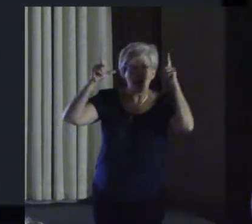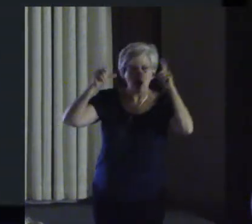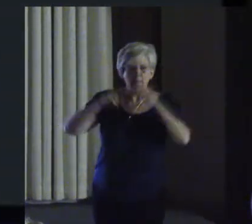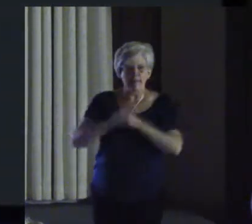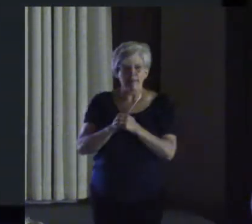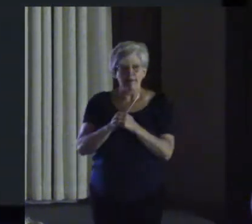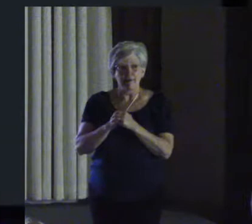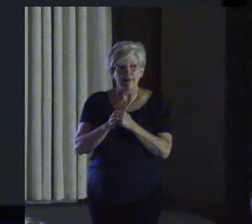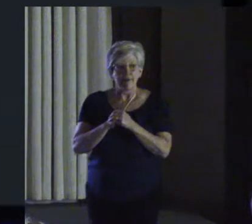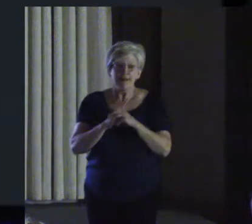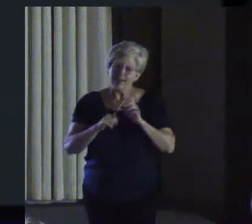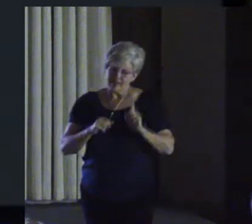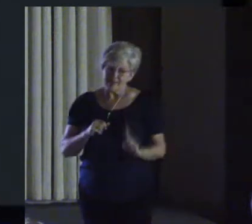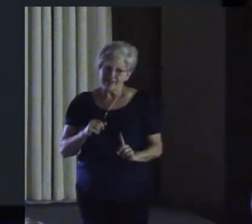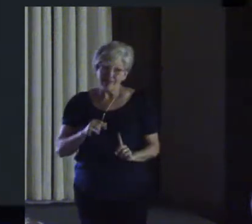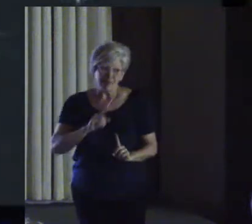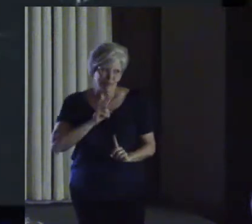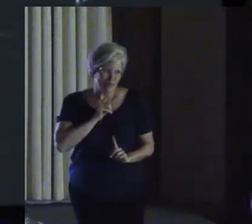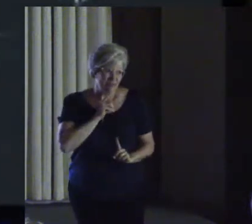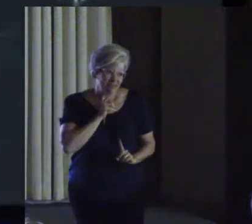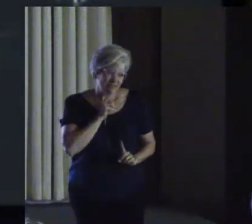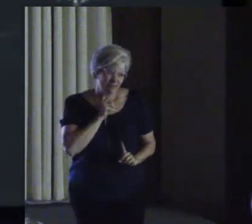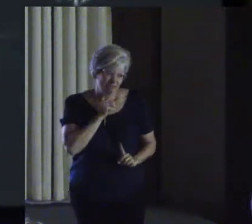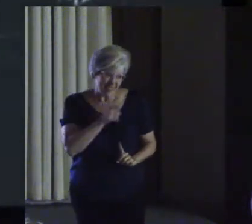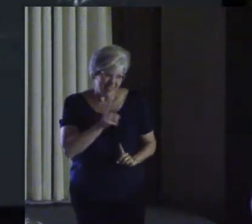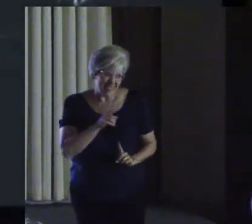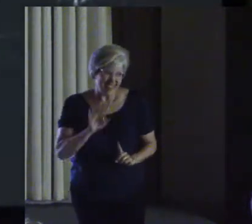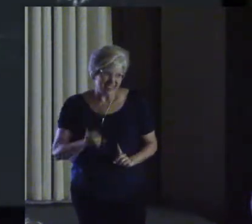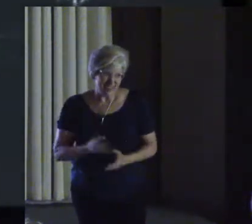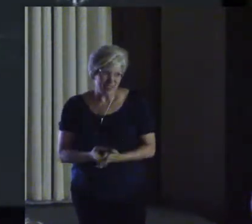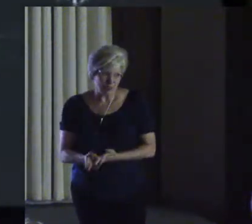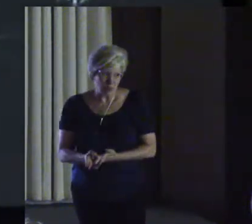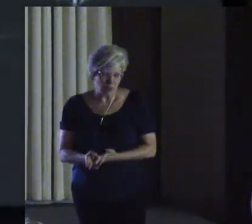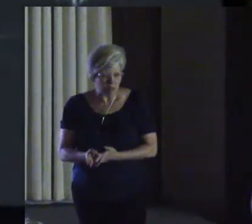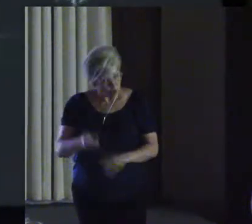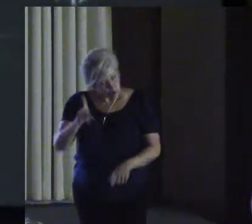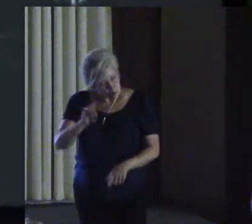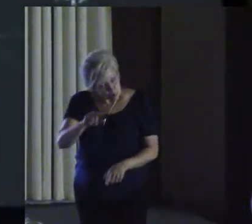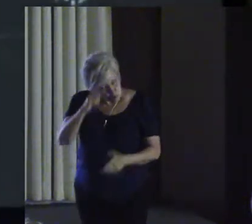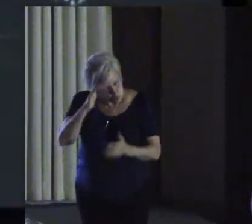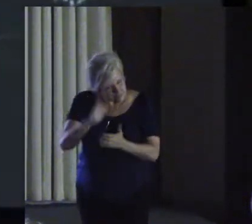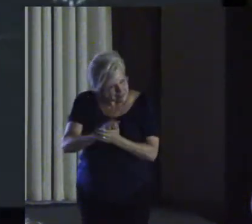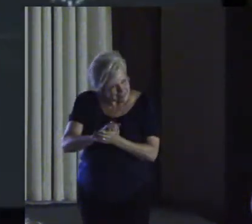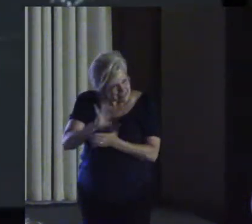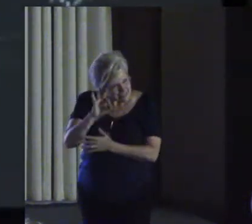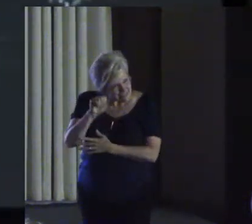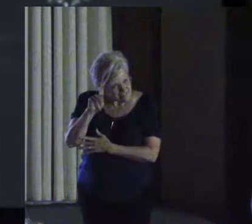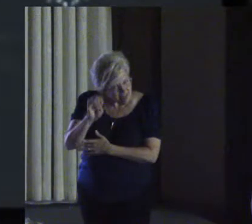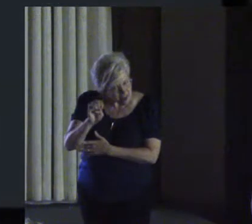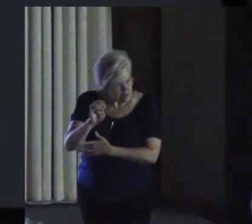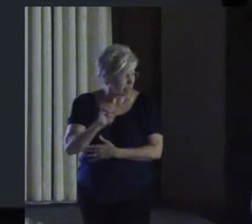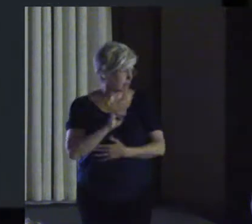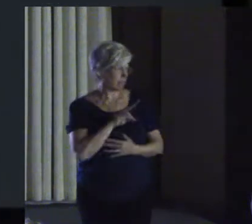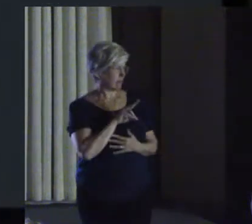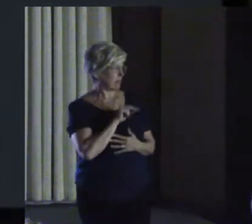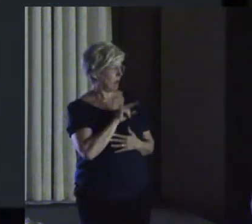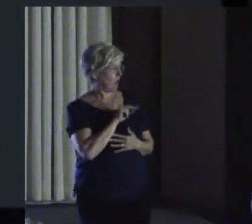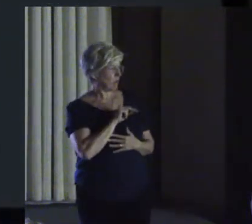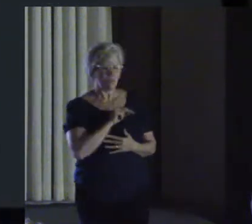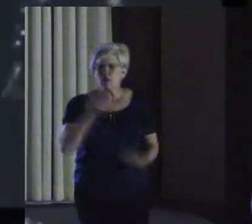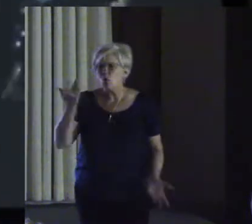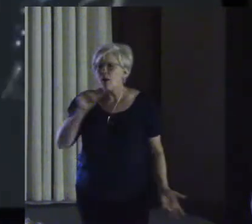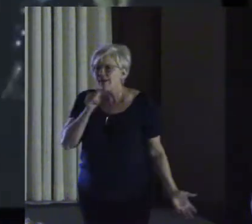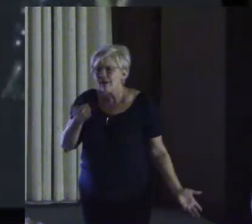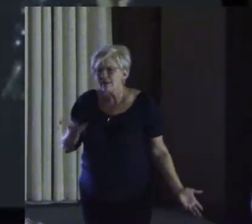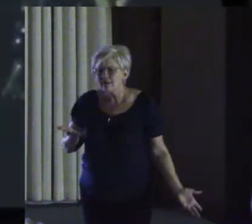Ironically, this is not far from the truth. Do you believe in fate, Neo? No. Why not?